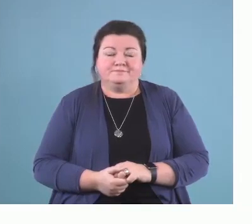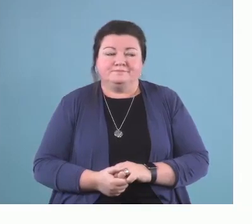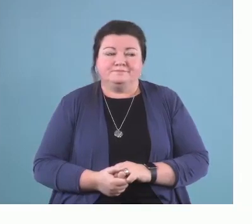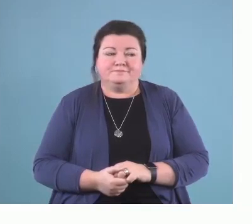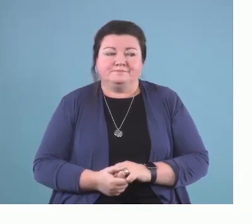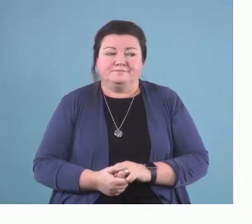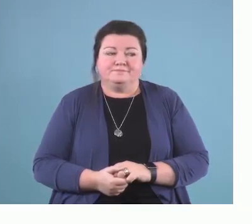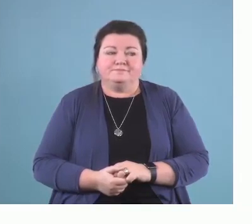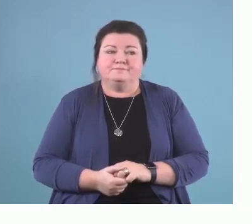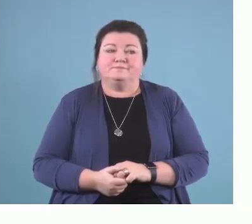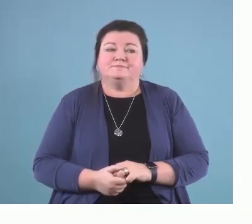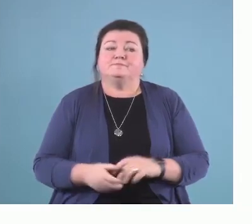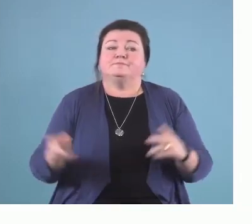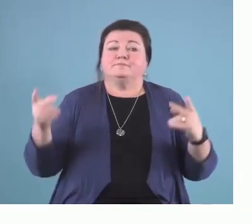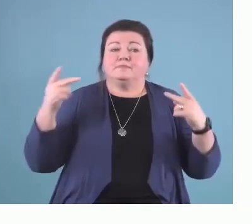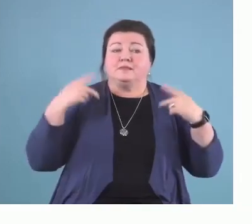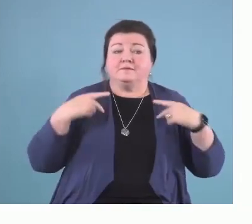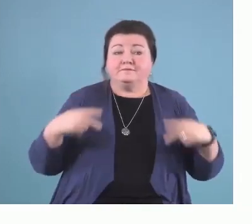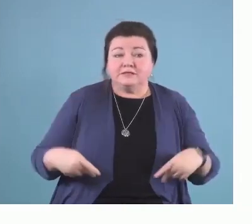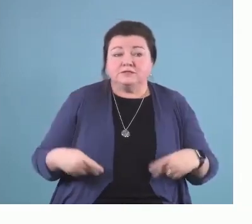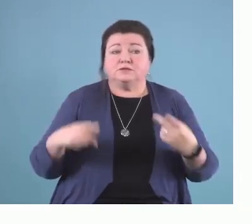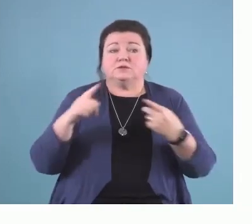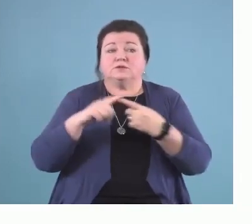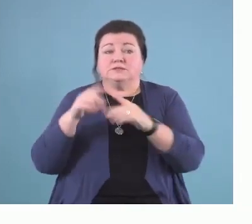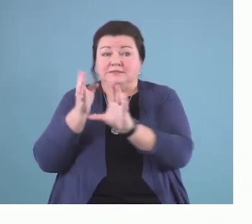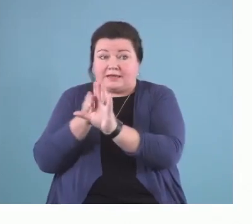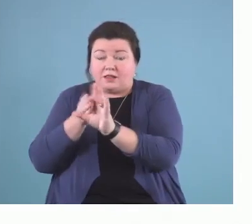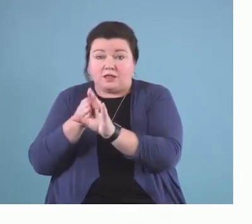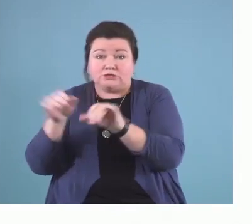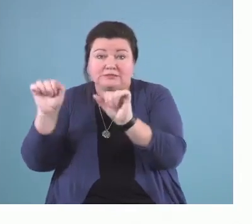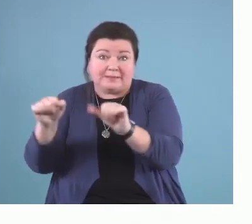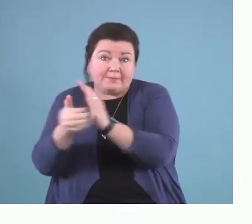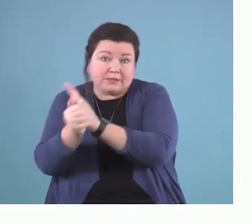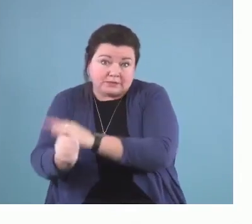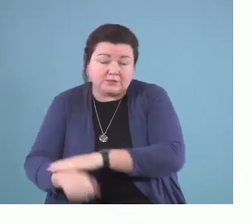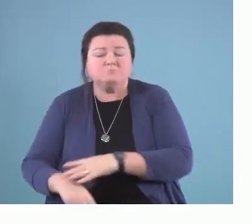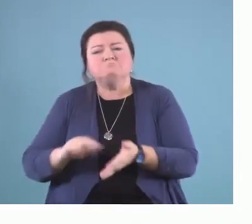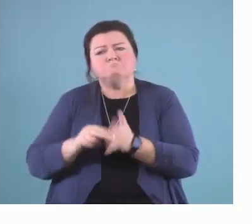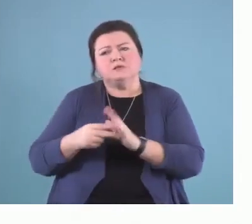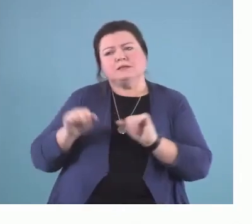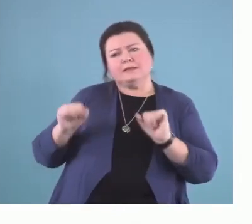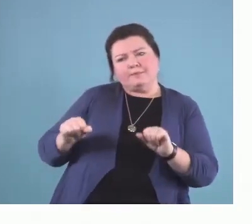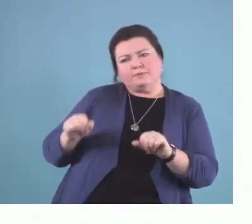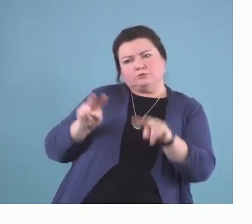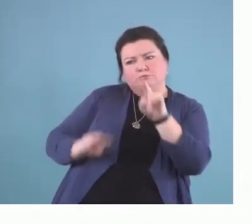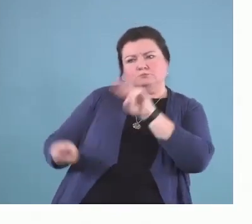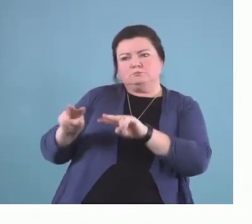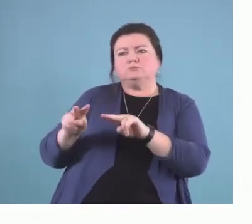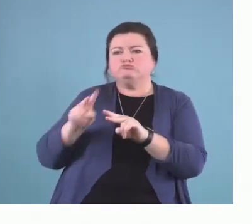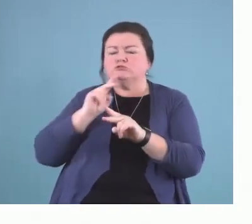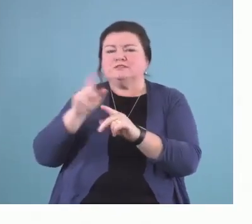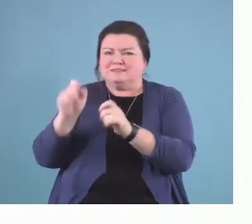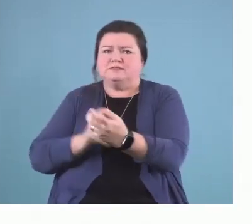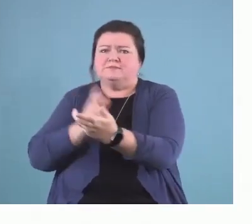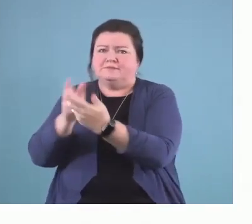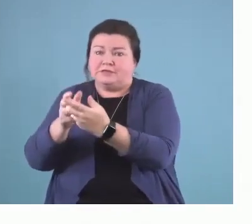So, physical and psychological capability is the ability to be capable to enact behavior. Right?